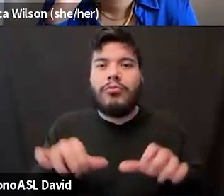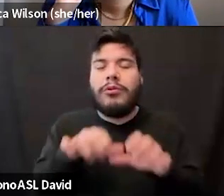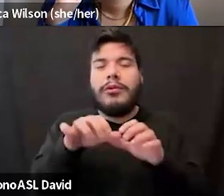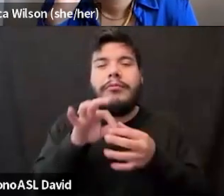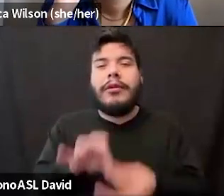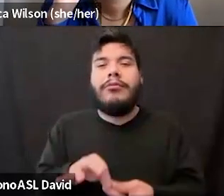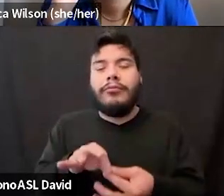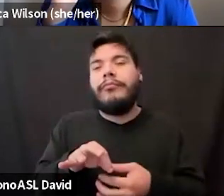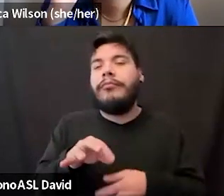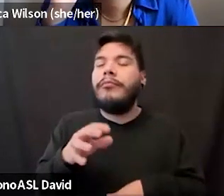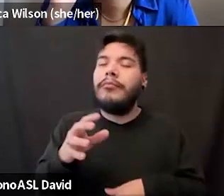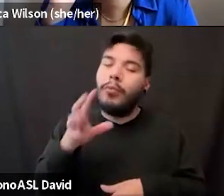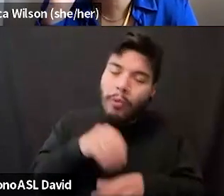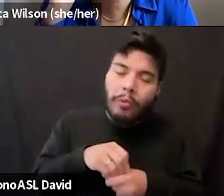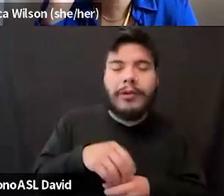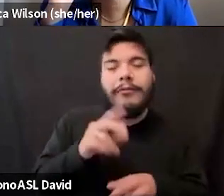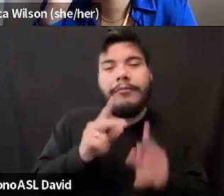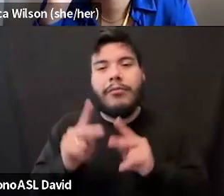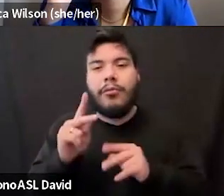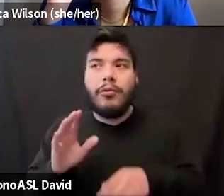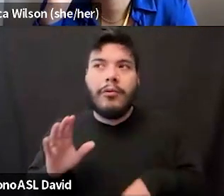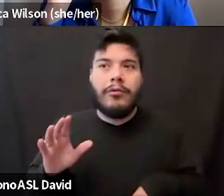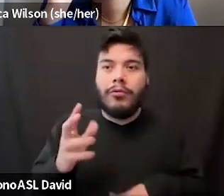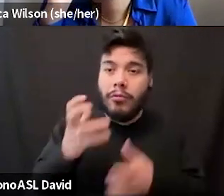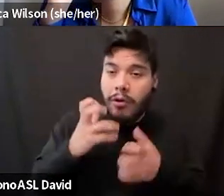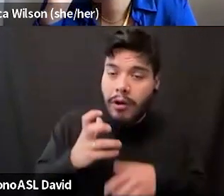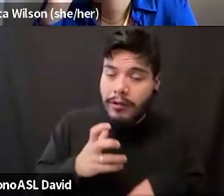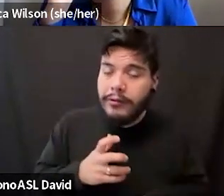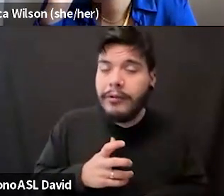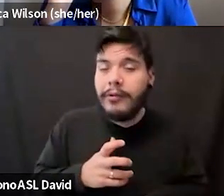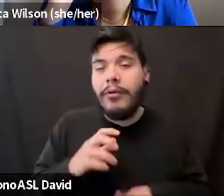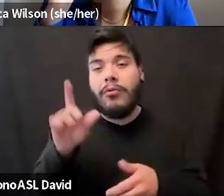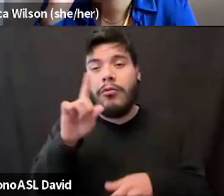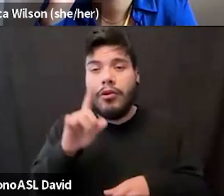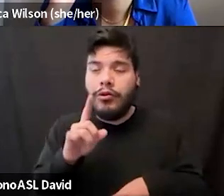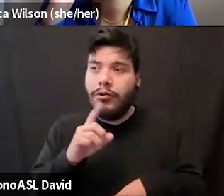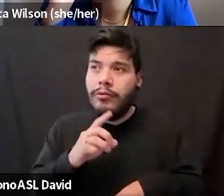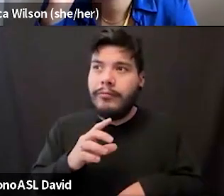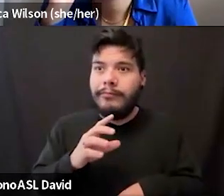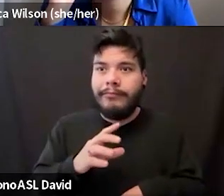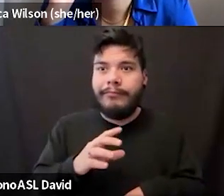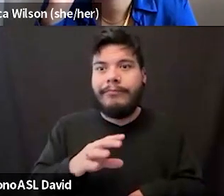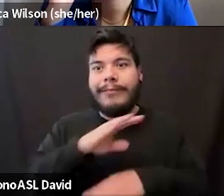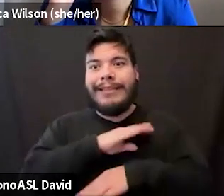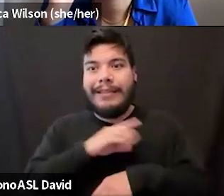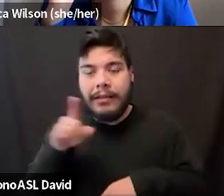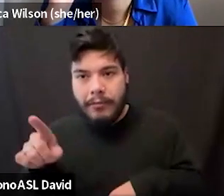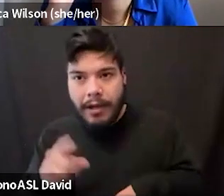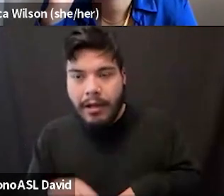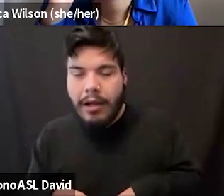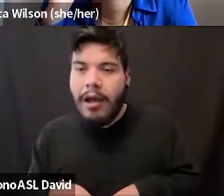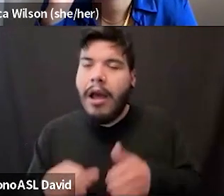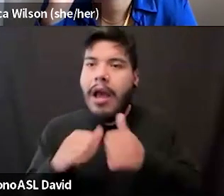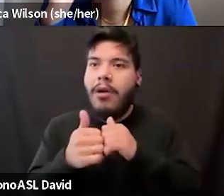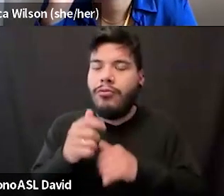getting voices that you want heard. It's like, how do you meet them where they're at? How do you make spaces accessible? How do you, you know,